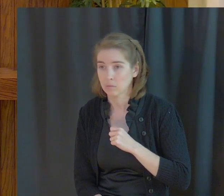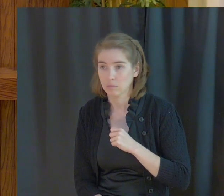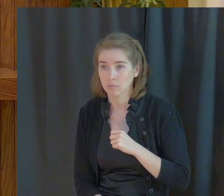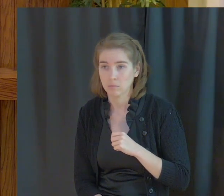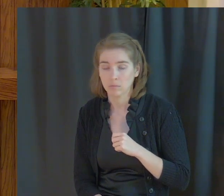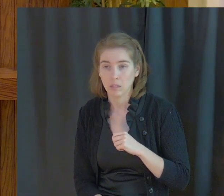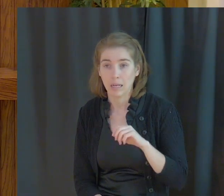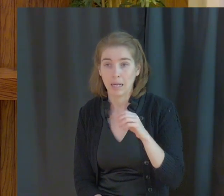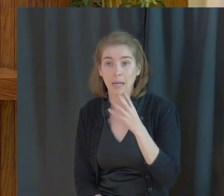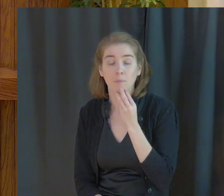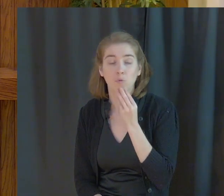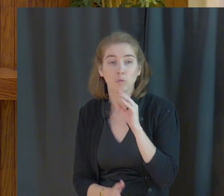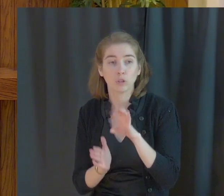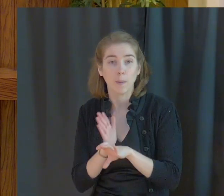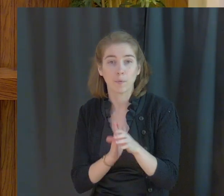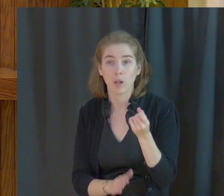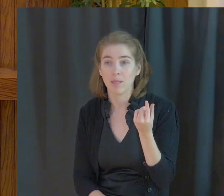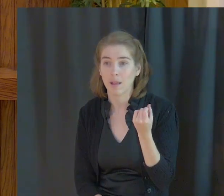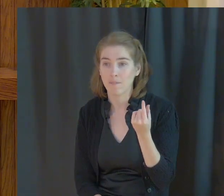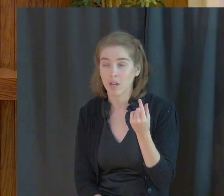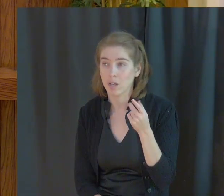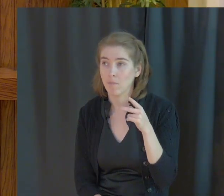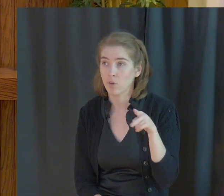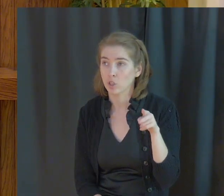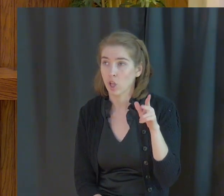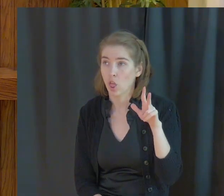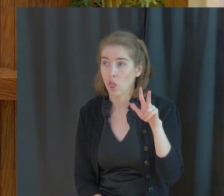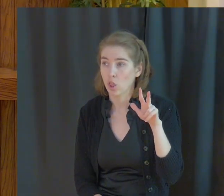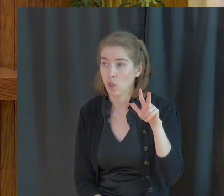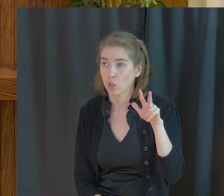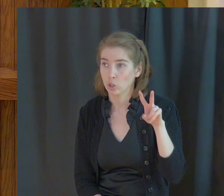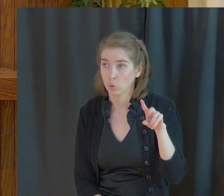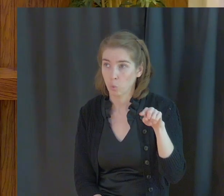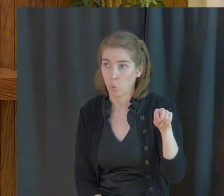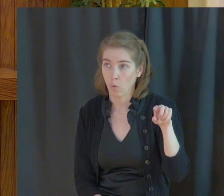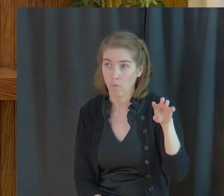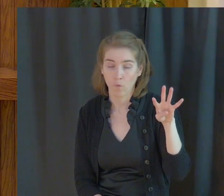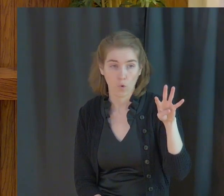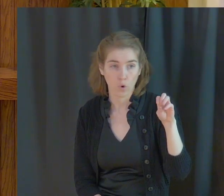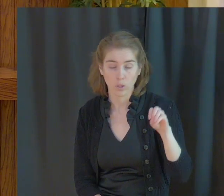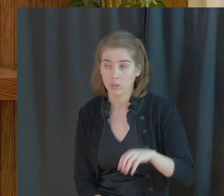Hebrews chapter 11 verses 32 to 40.